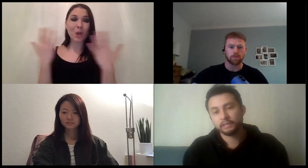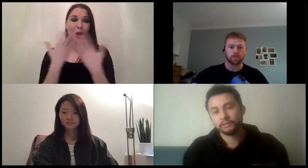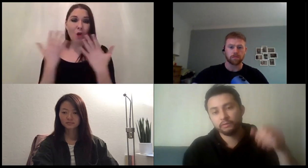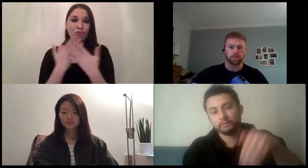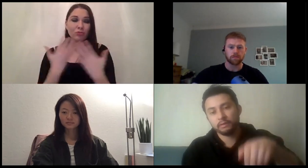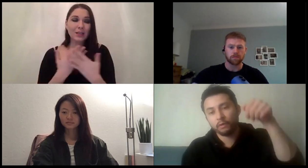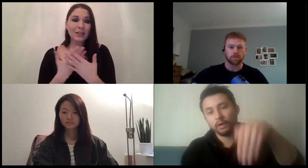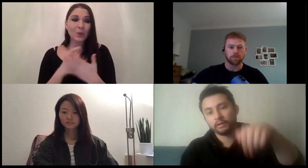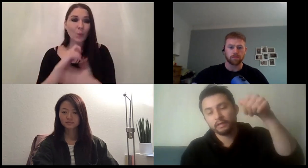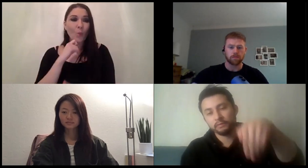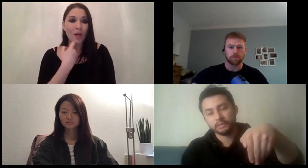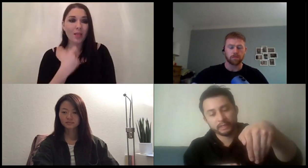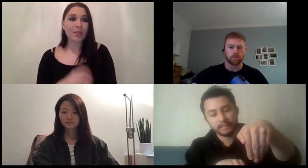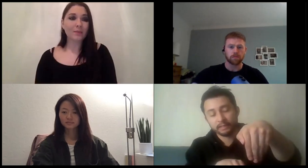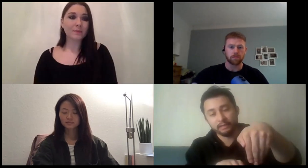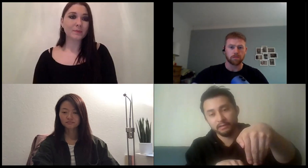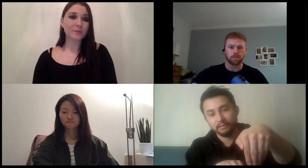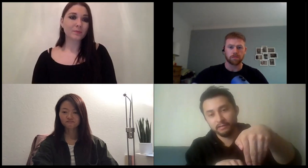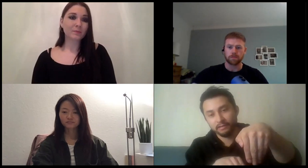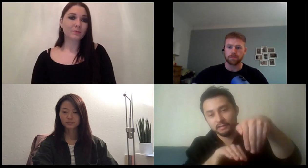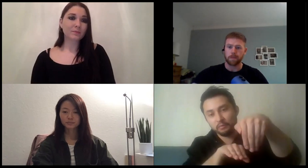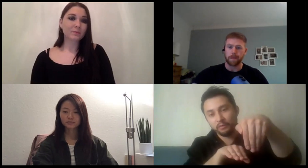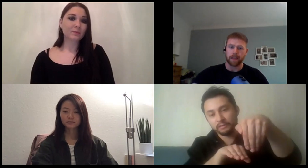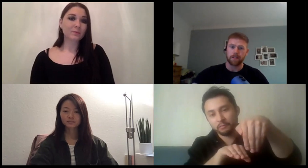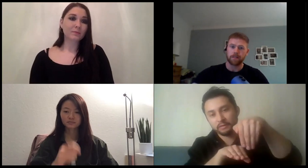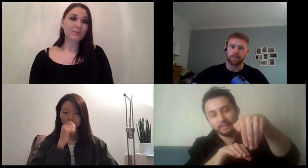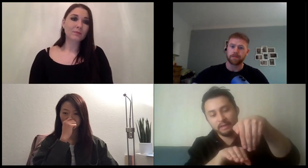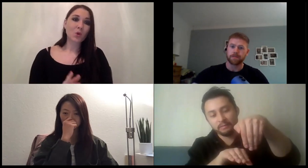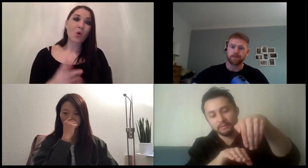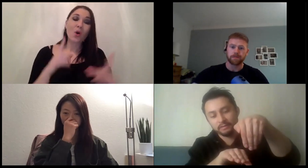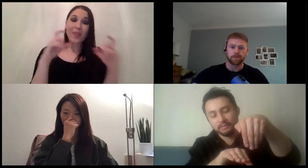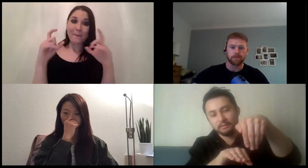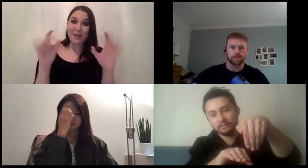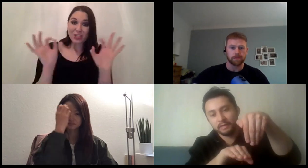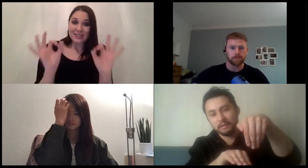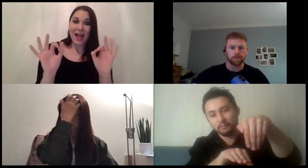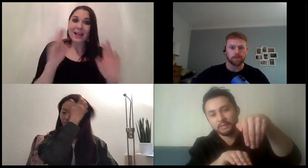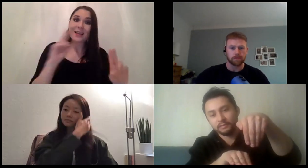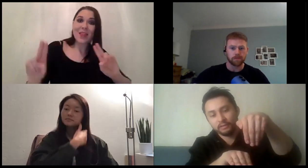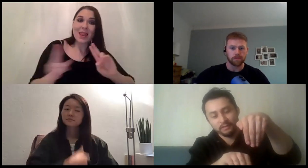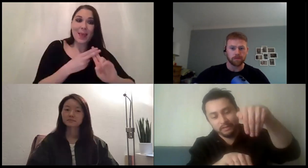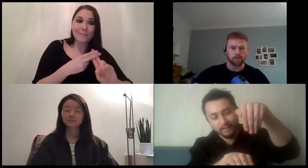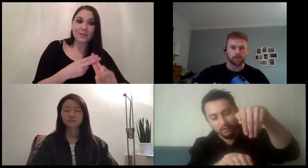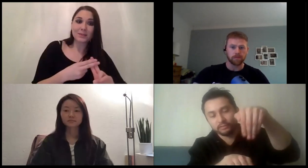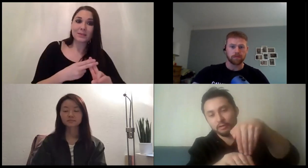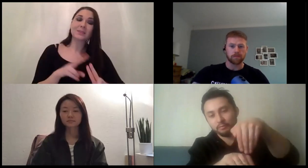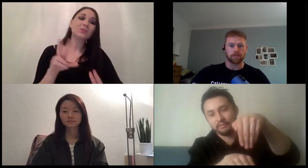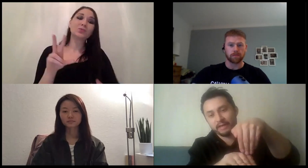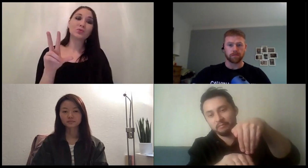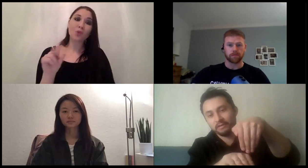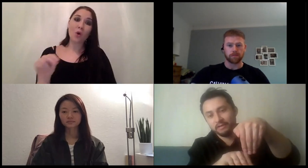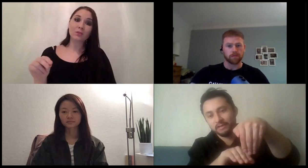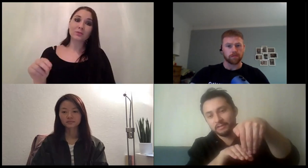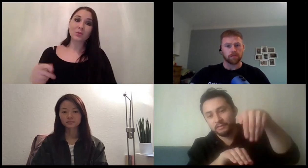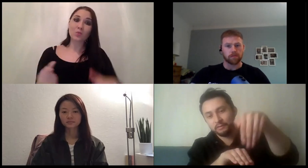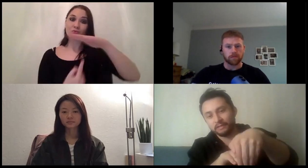let's say that you're acquiring the images exactly in the point where the labels the label was not on top of the